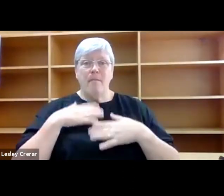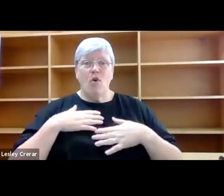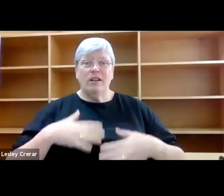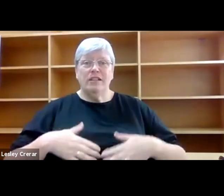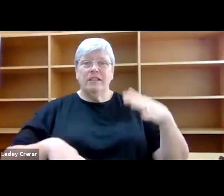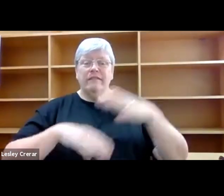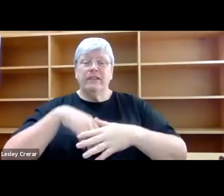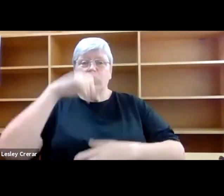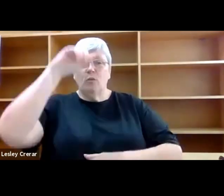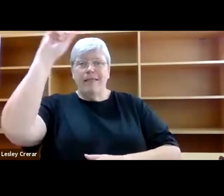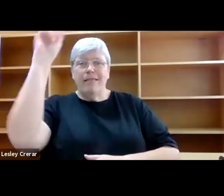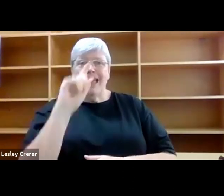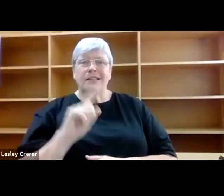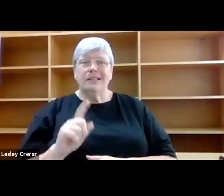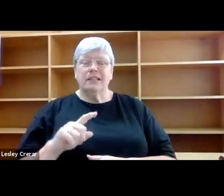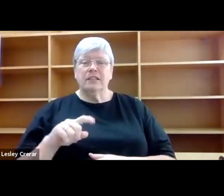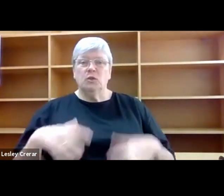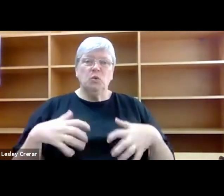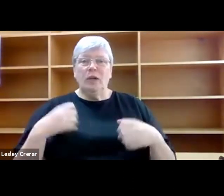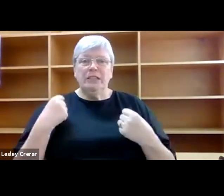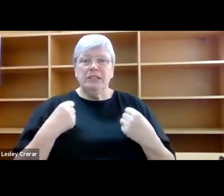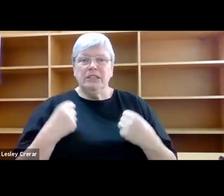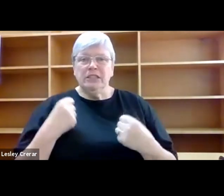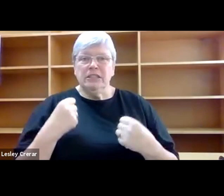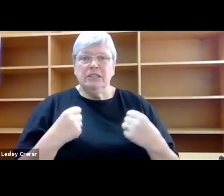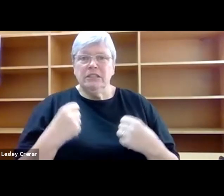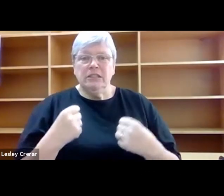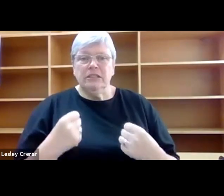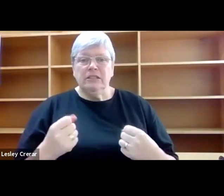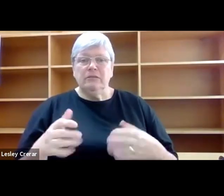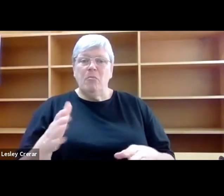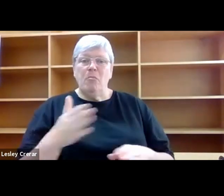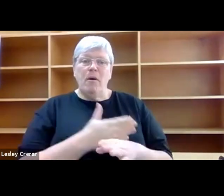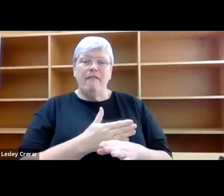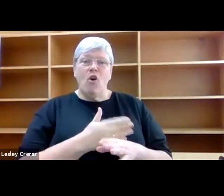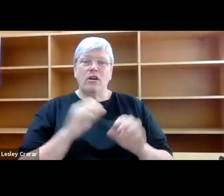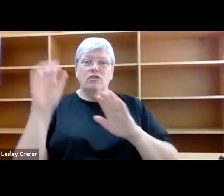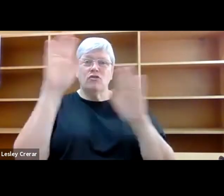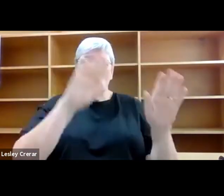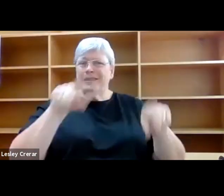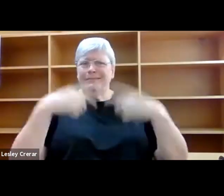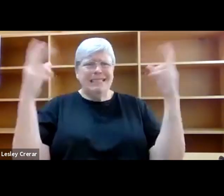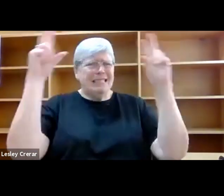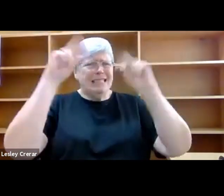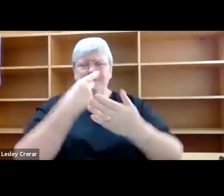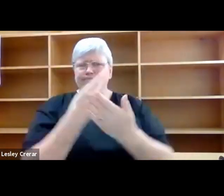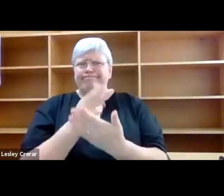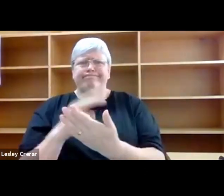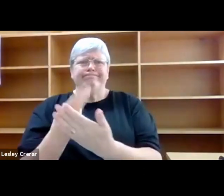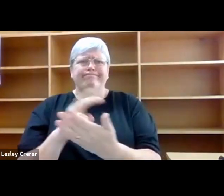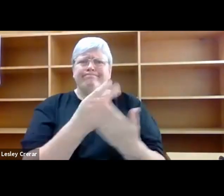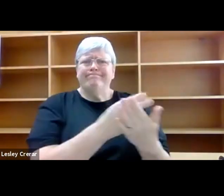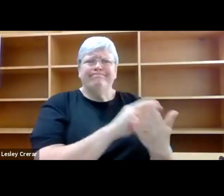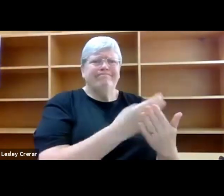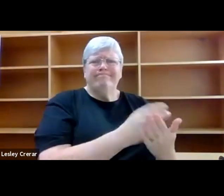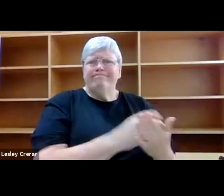lightning or the static energy you feel before a storm. I couldn't sleep, and spent ten days in a